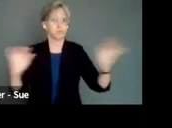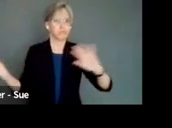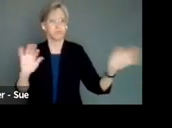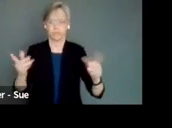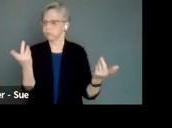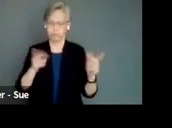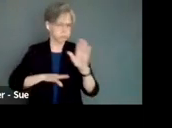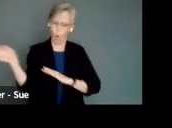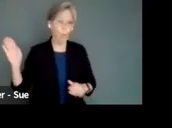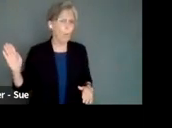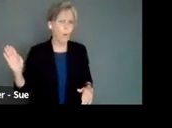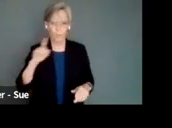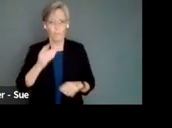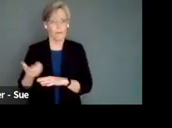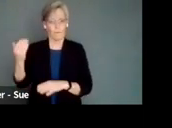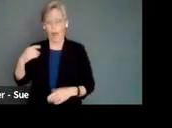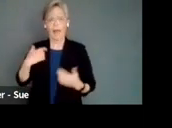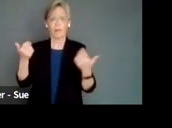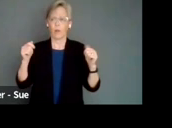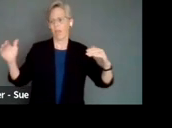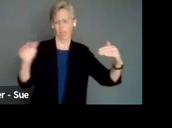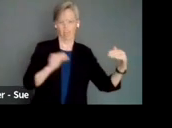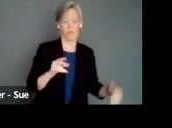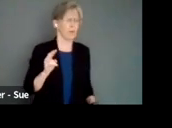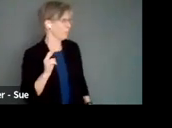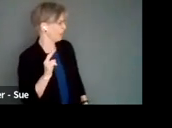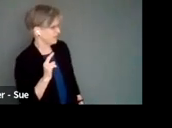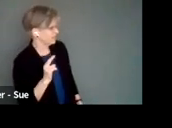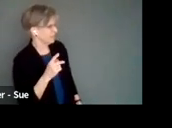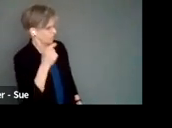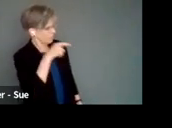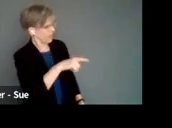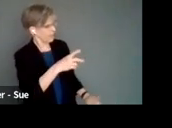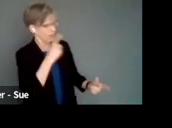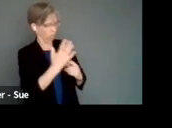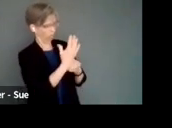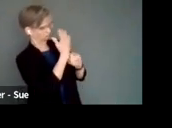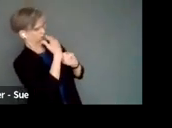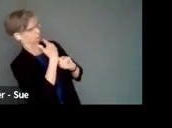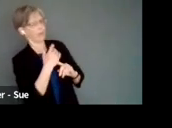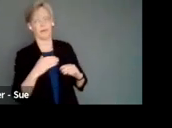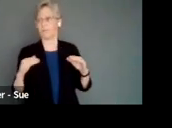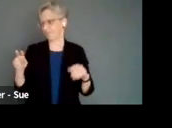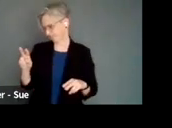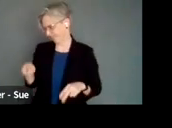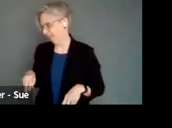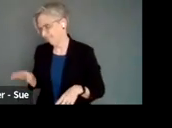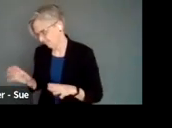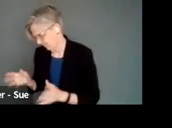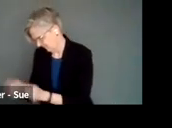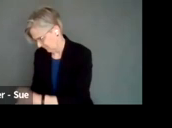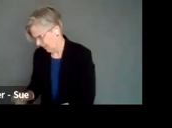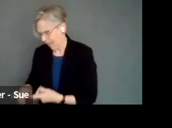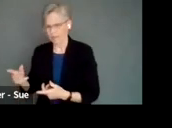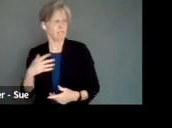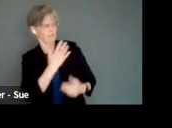it's because if, before that I was trying to dumb it down and they weren't understanding, it like, why Michelle being so patronizing? So we couldn't form that bond